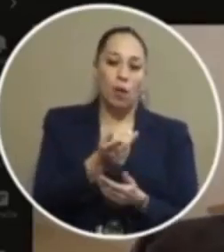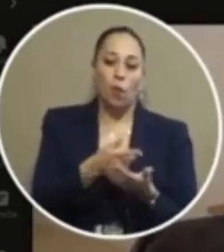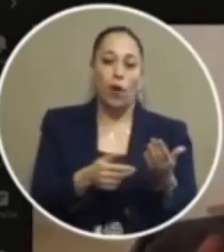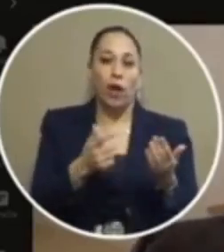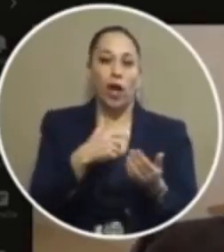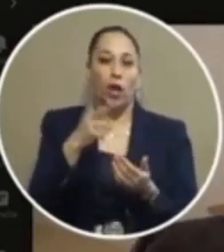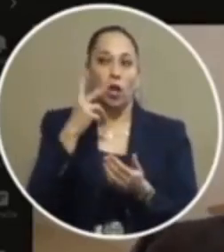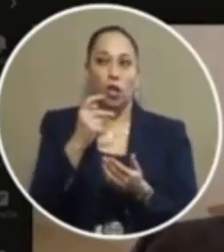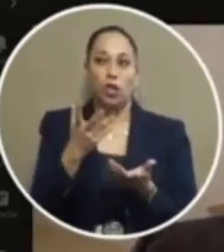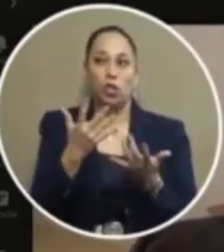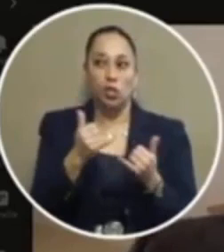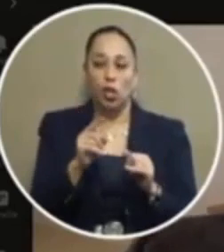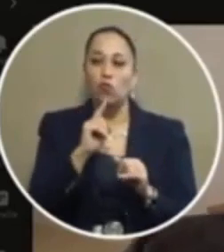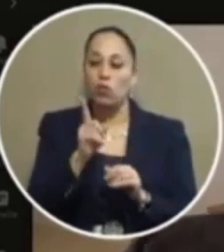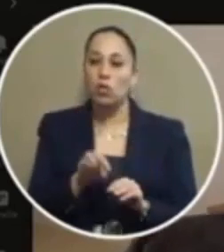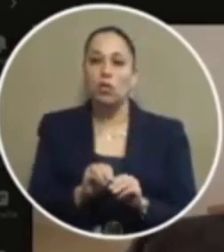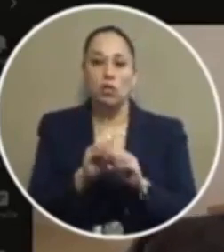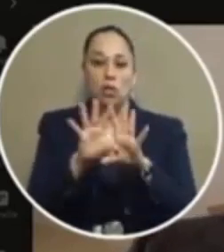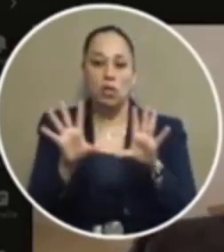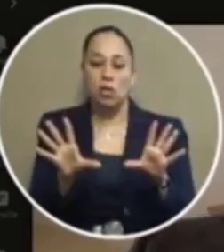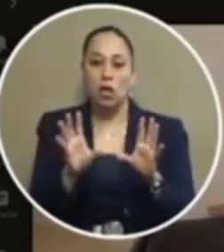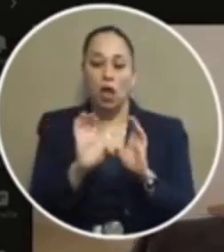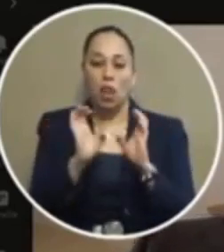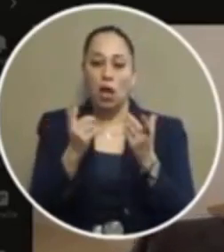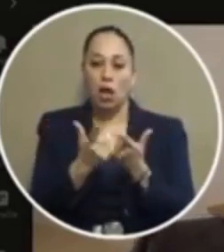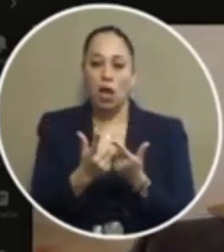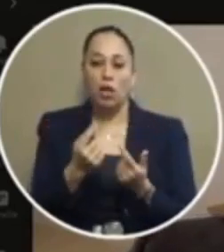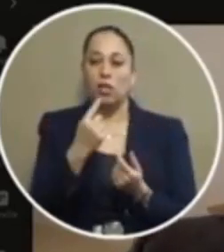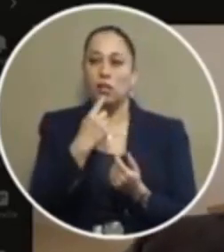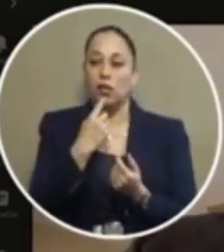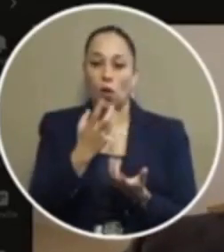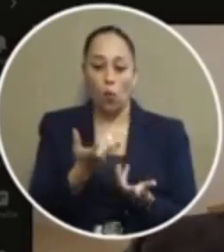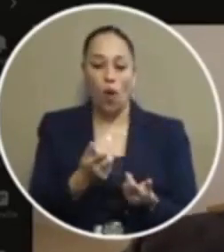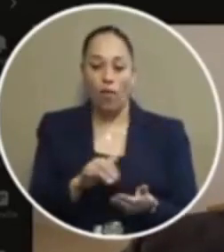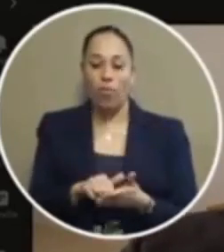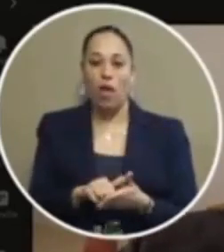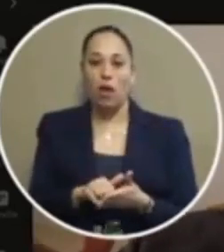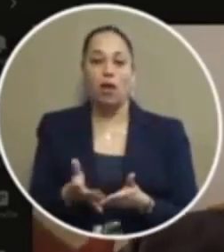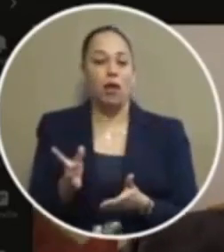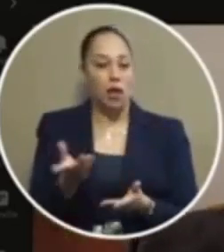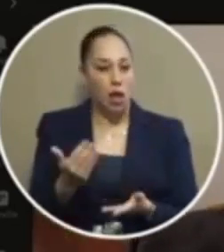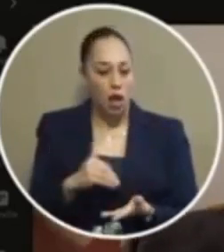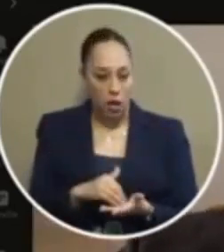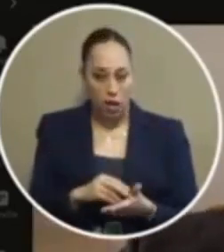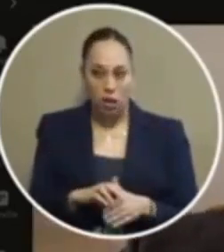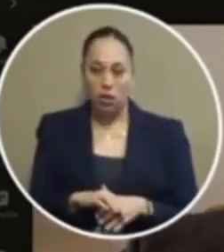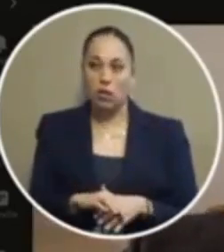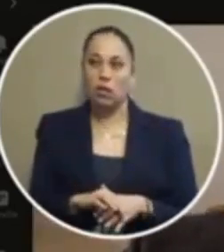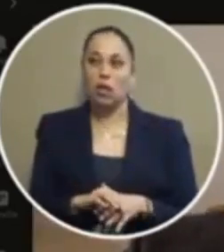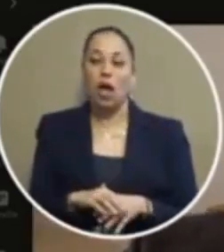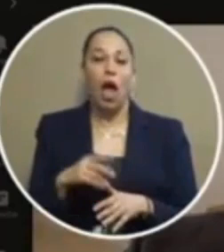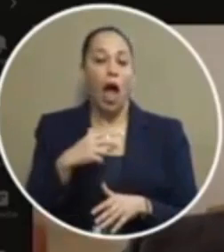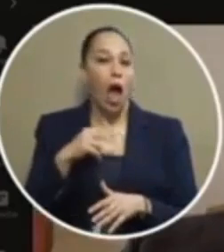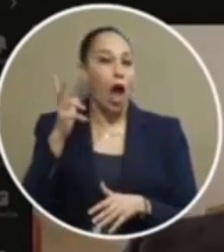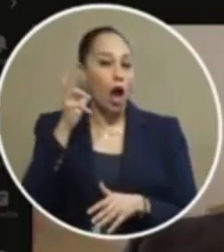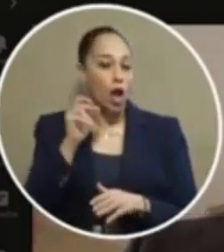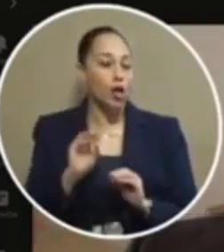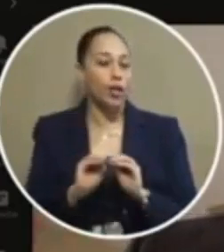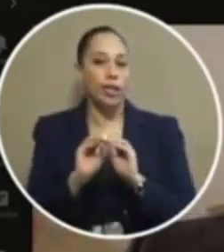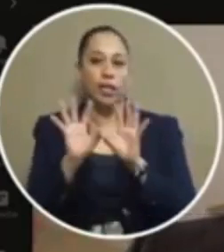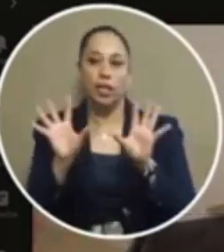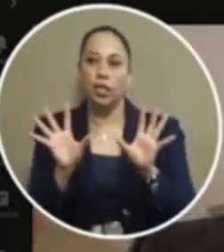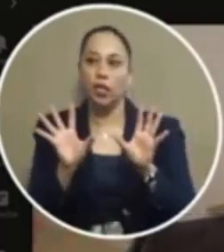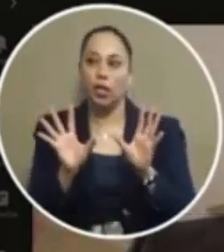today very clearly that the council's saying they want this so again uh i've heard that loud and clear